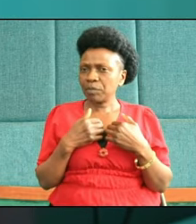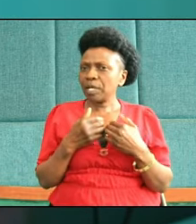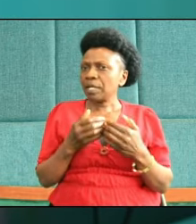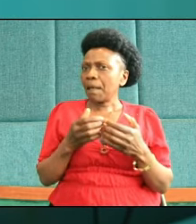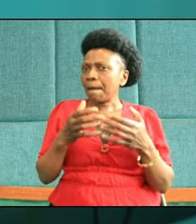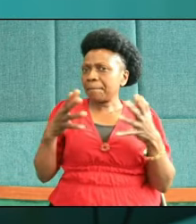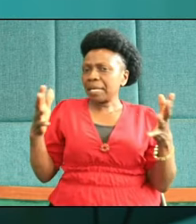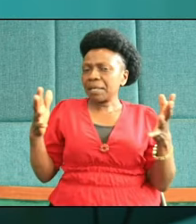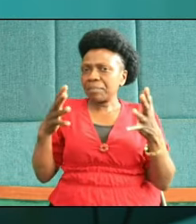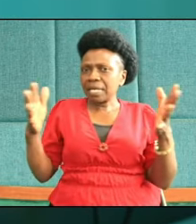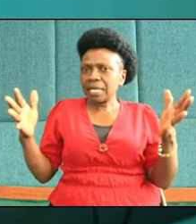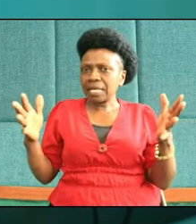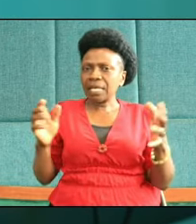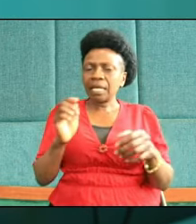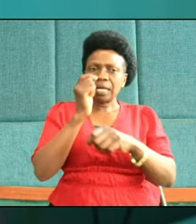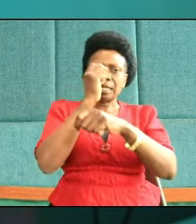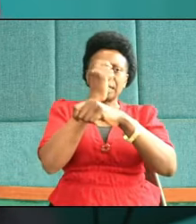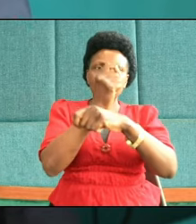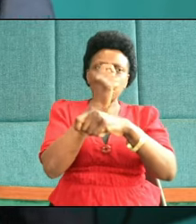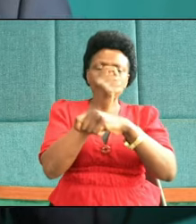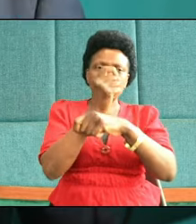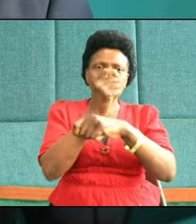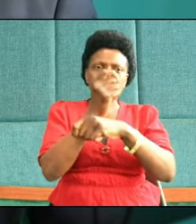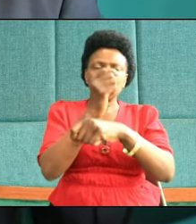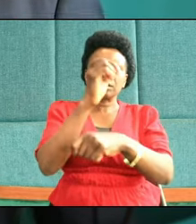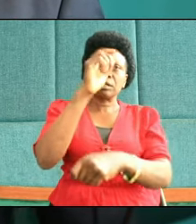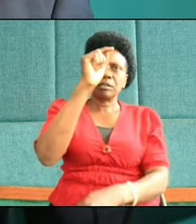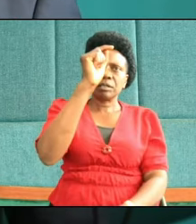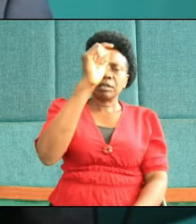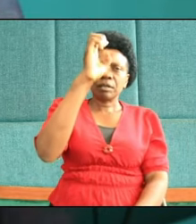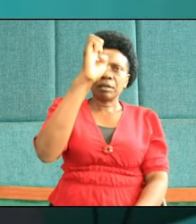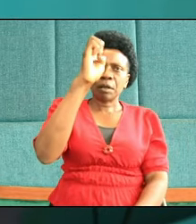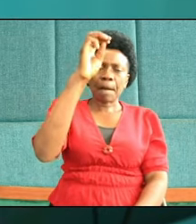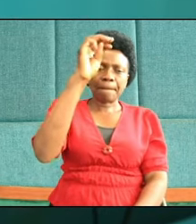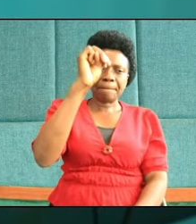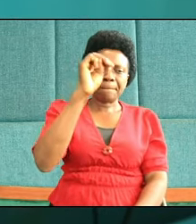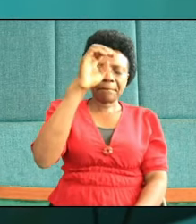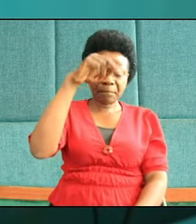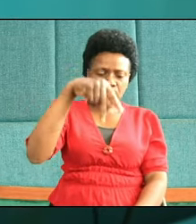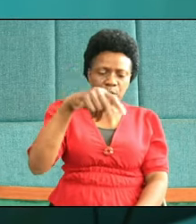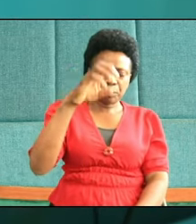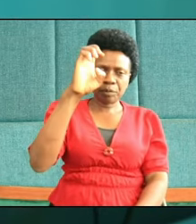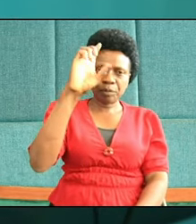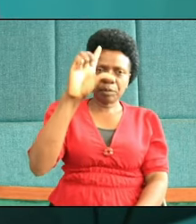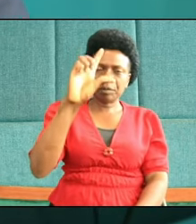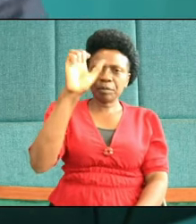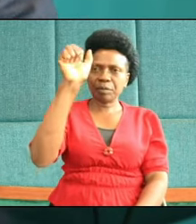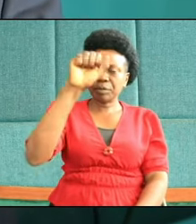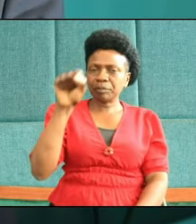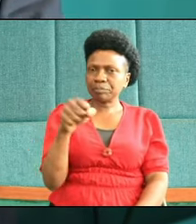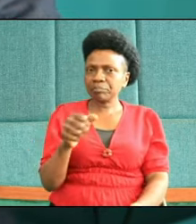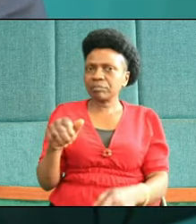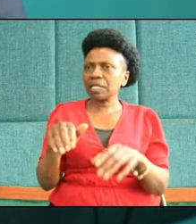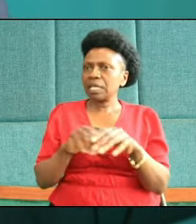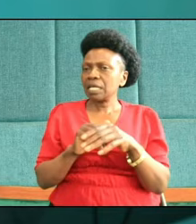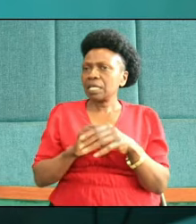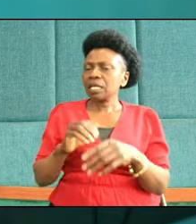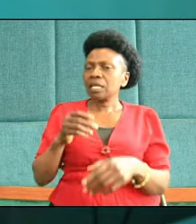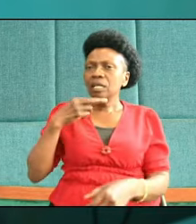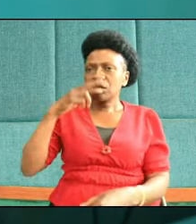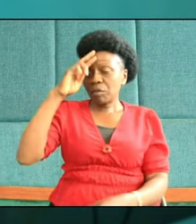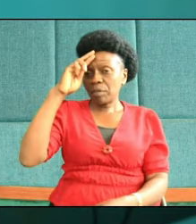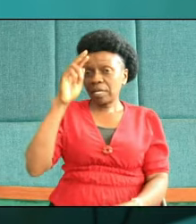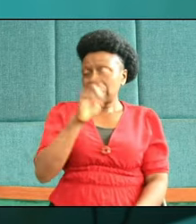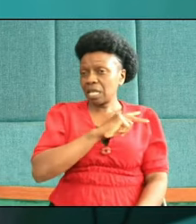in the then Roman Empire or history. It was a temple of